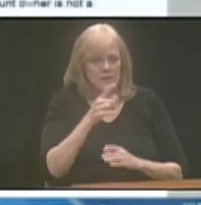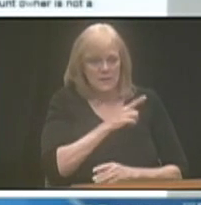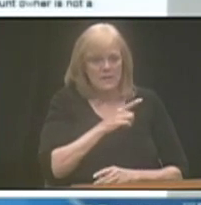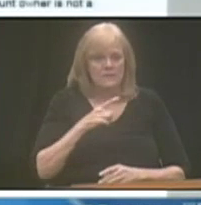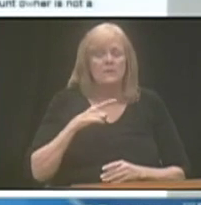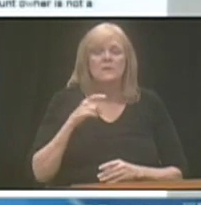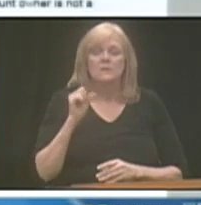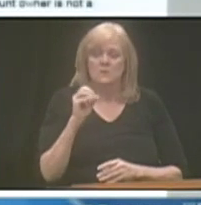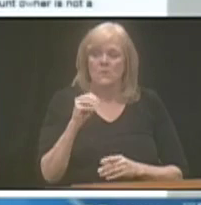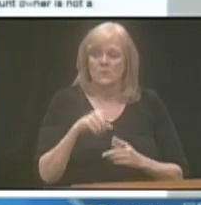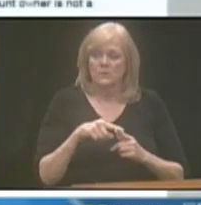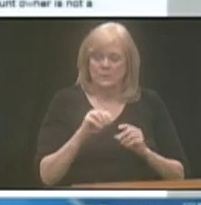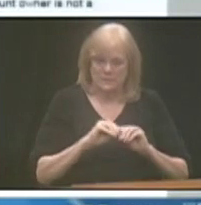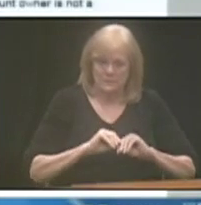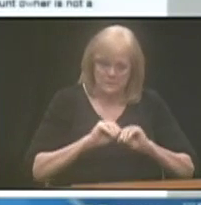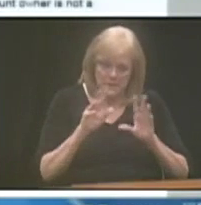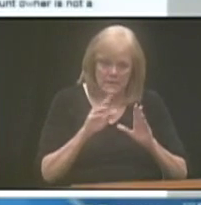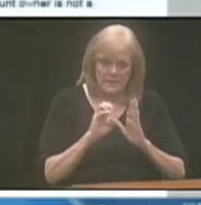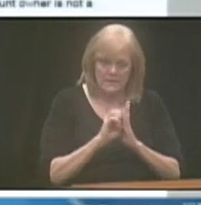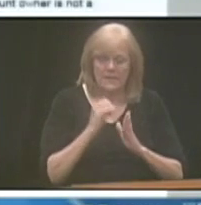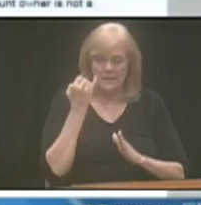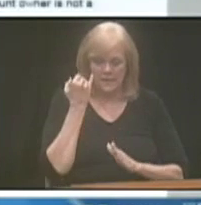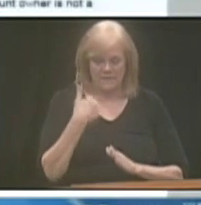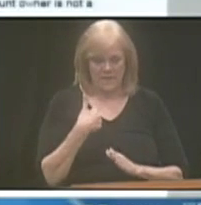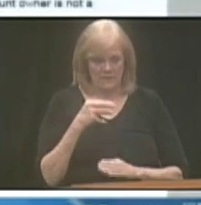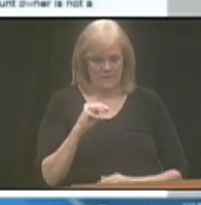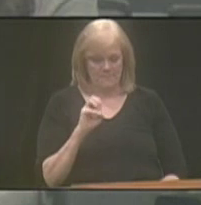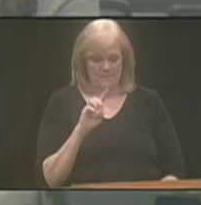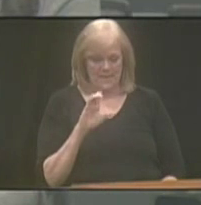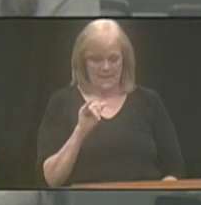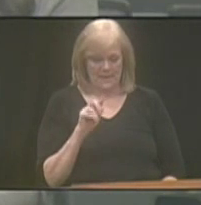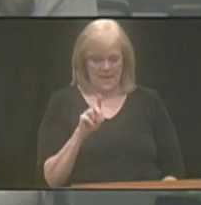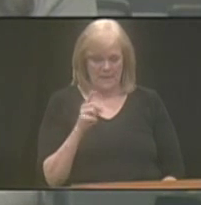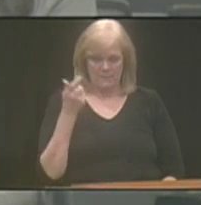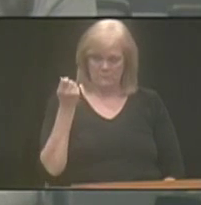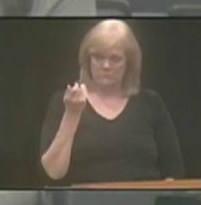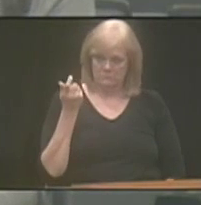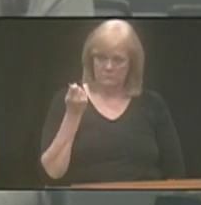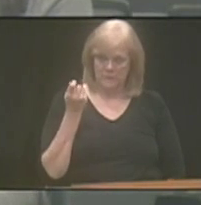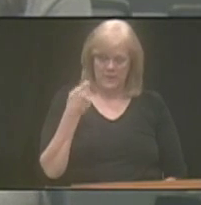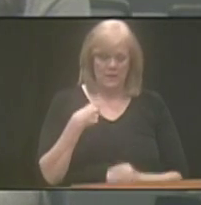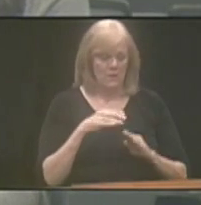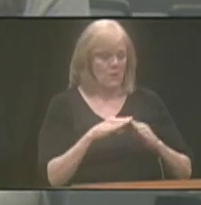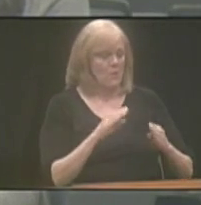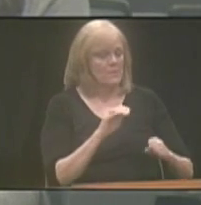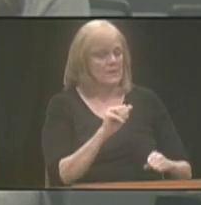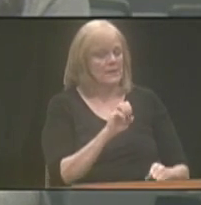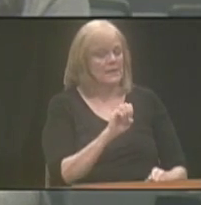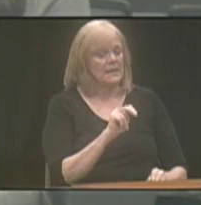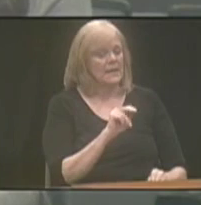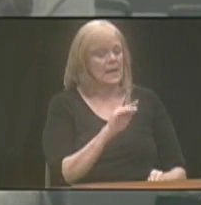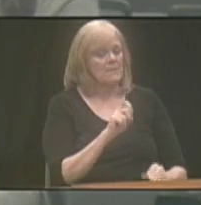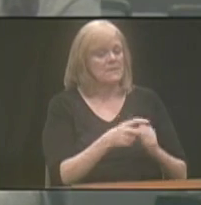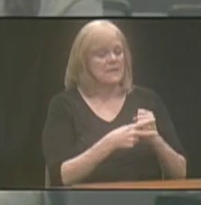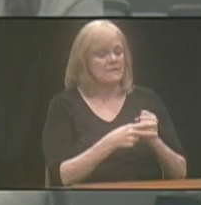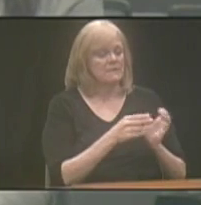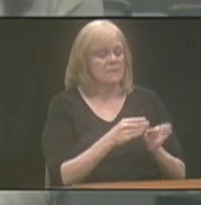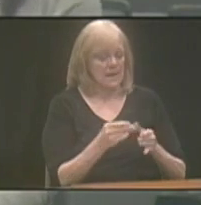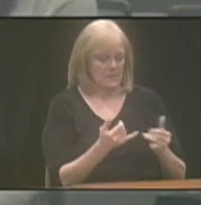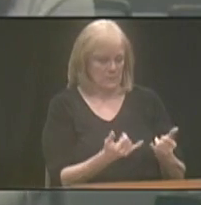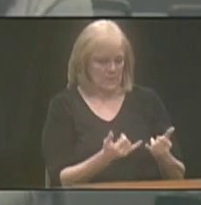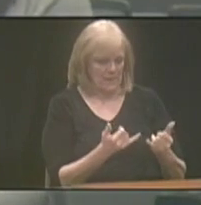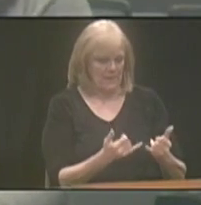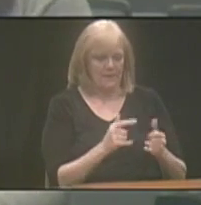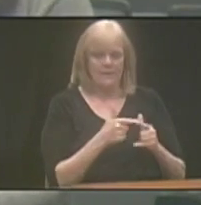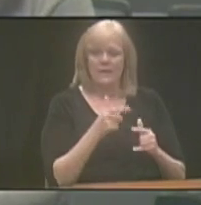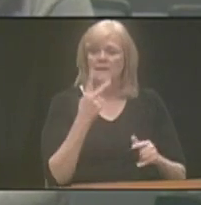So to clarify that with an example, if I were a Medicaid recipient and I decided to open up my ABLE savings plan today, and I